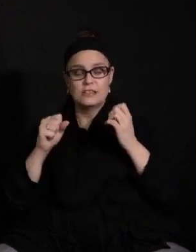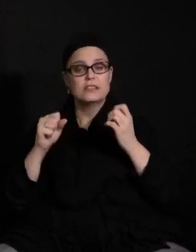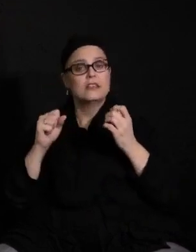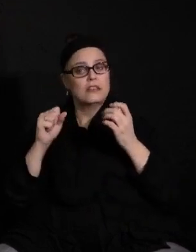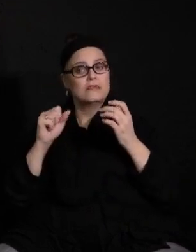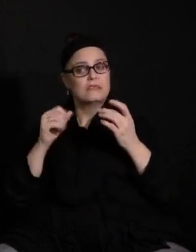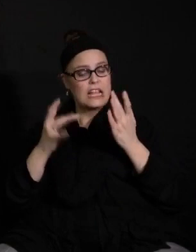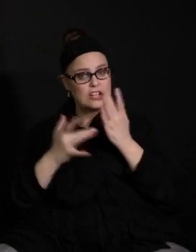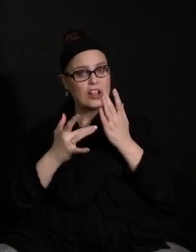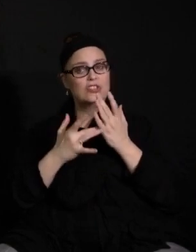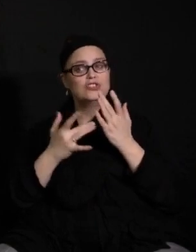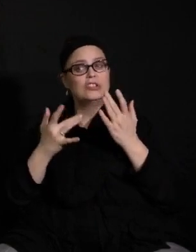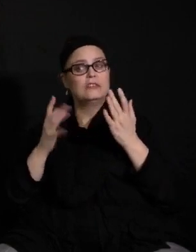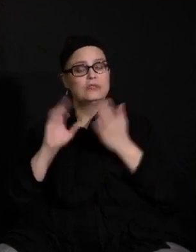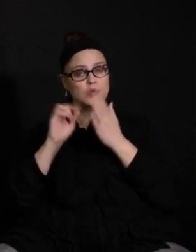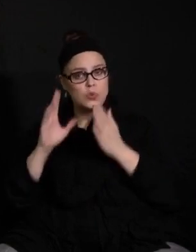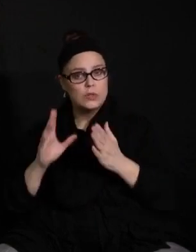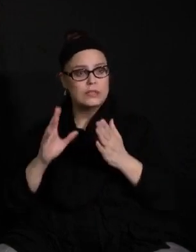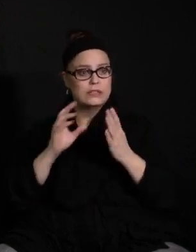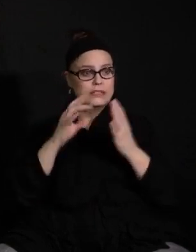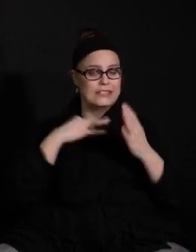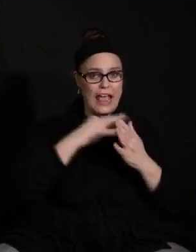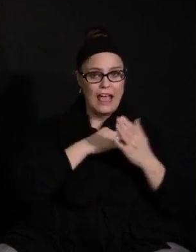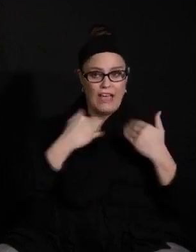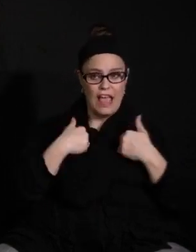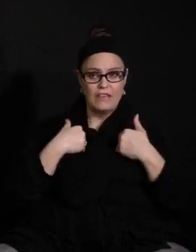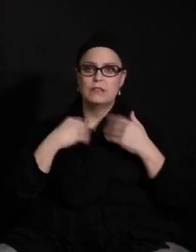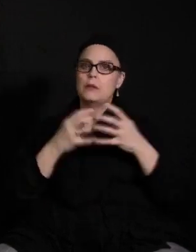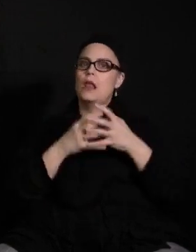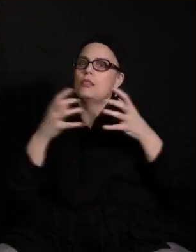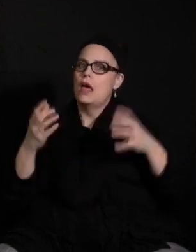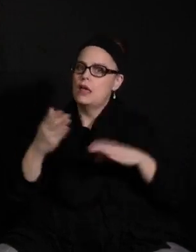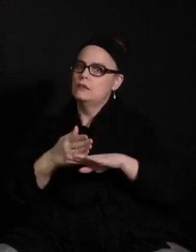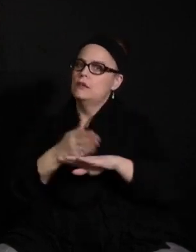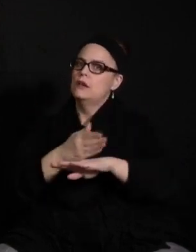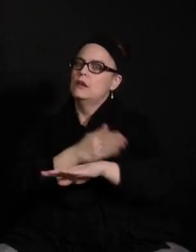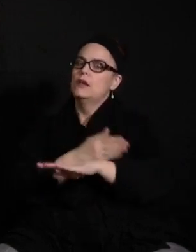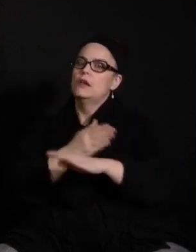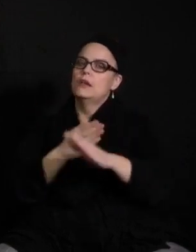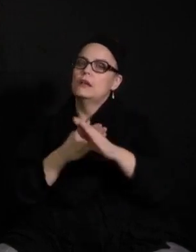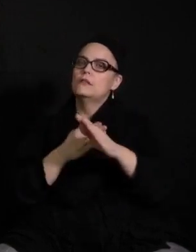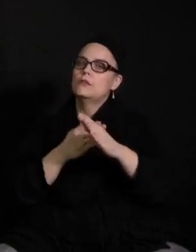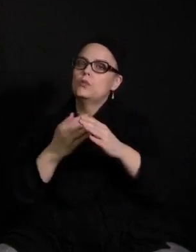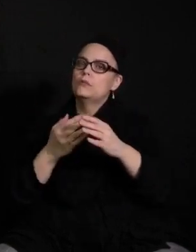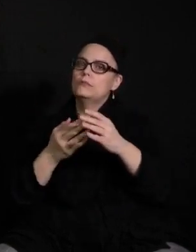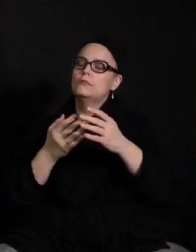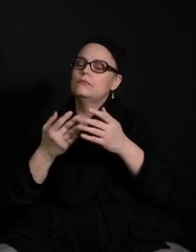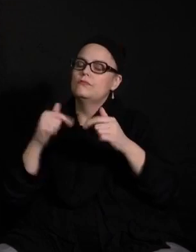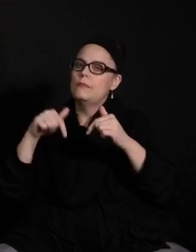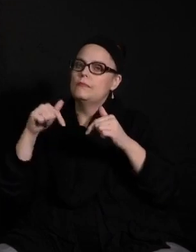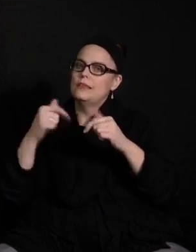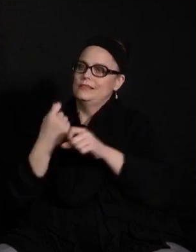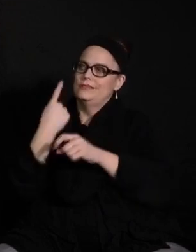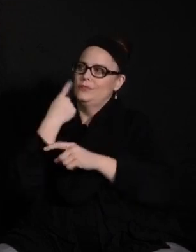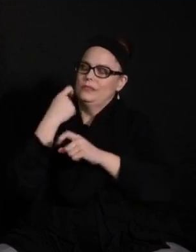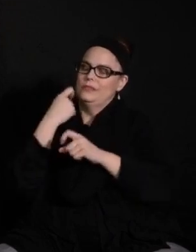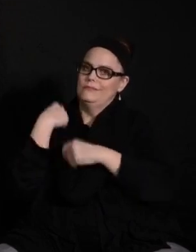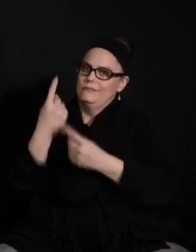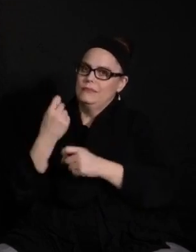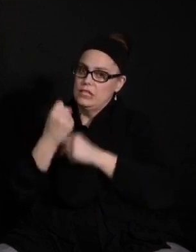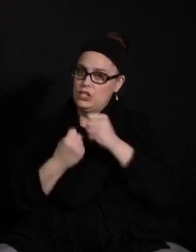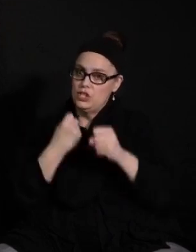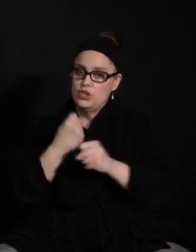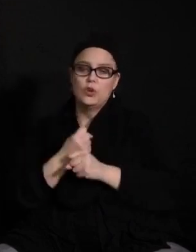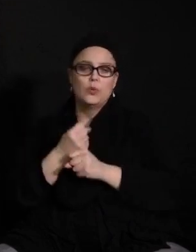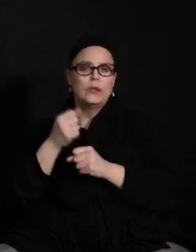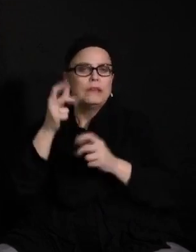students, there's been a lot of opportunity for growth over the last year. And we've really been able to hear from staff, hear from students